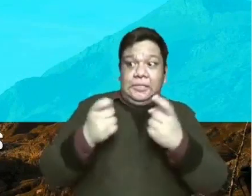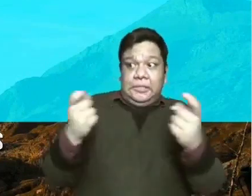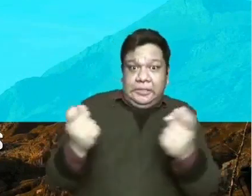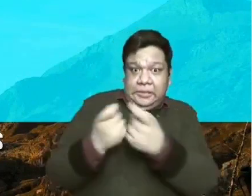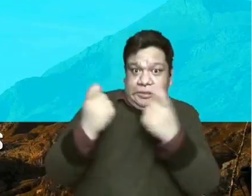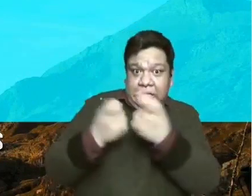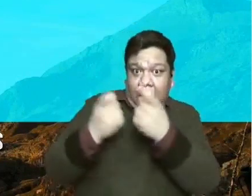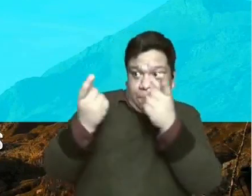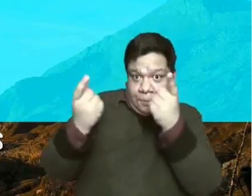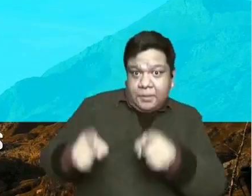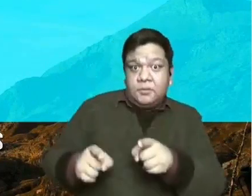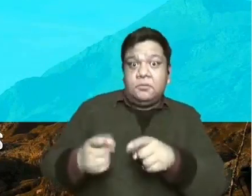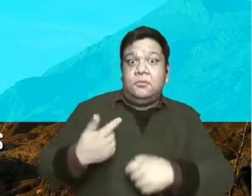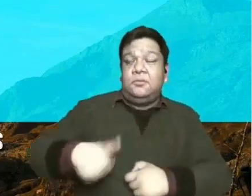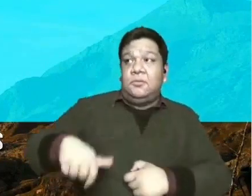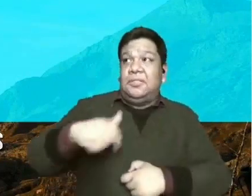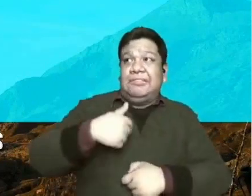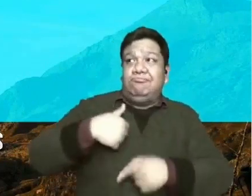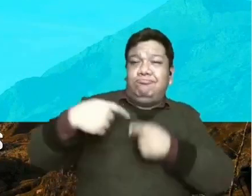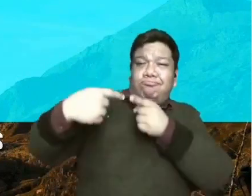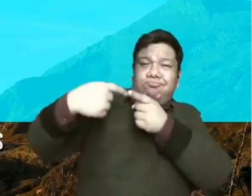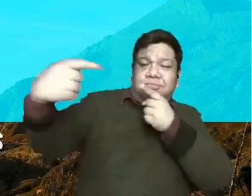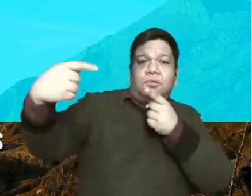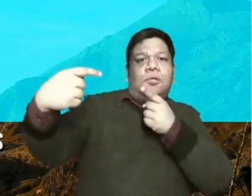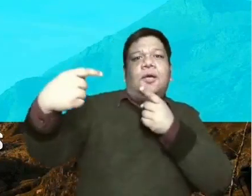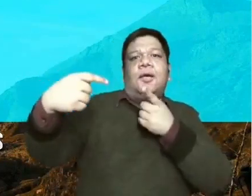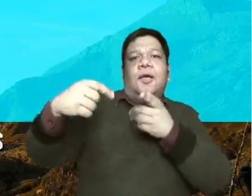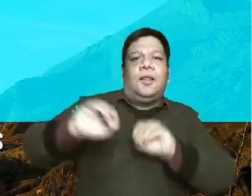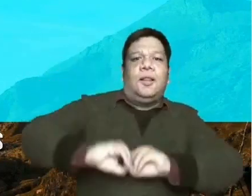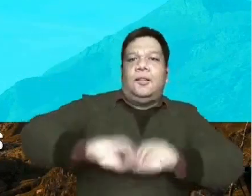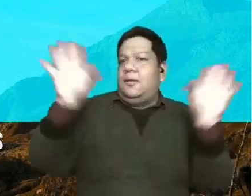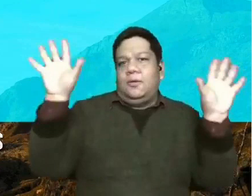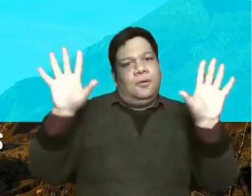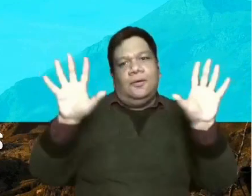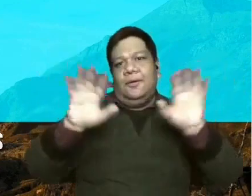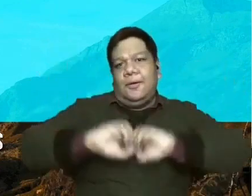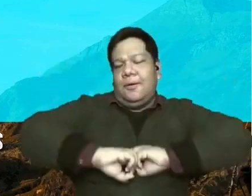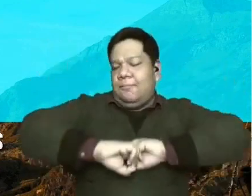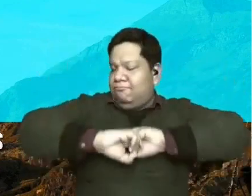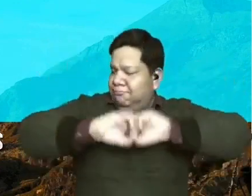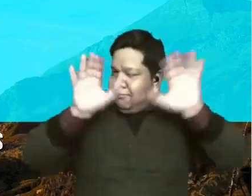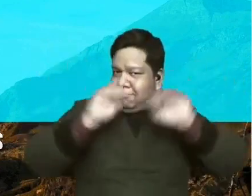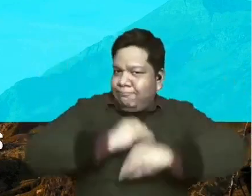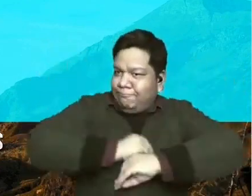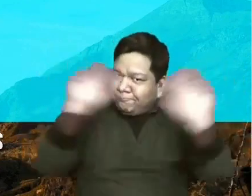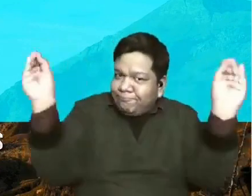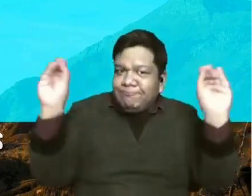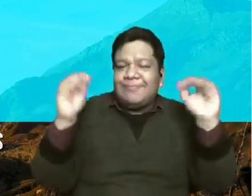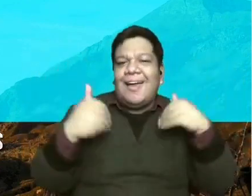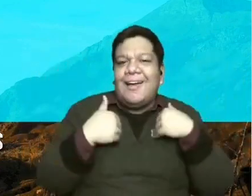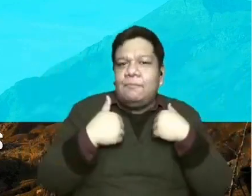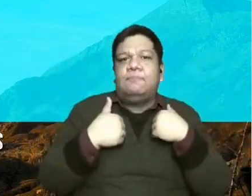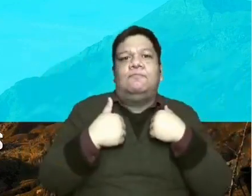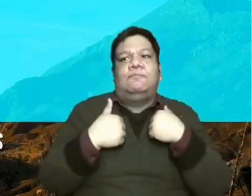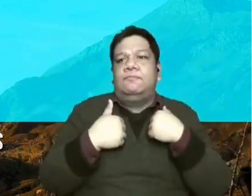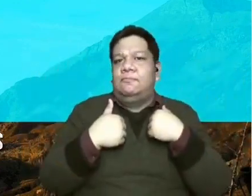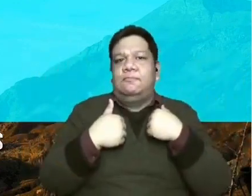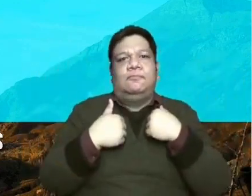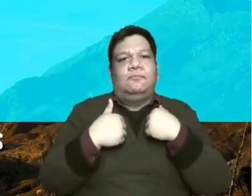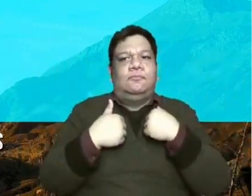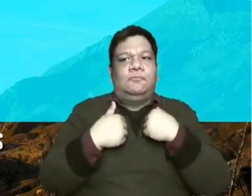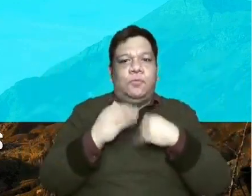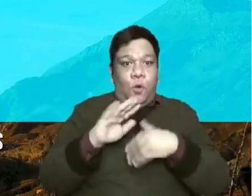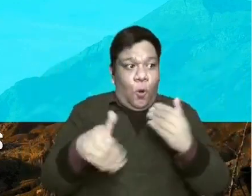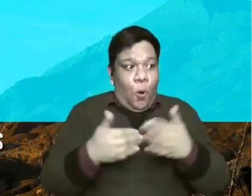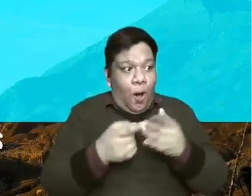all indications of our enmity with God were clear. And they are all translated to all levels